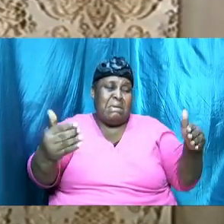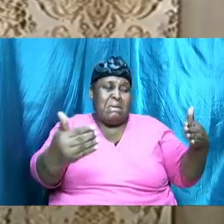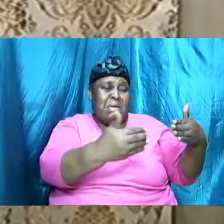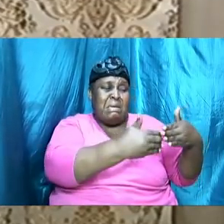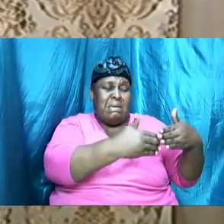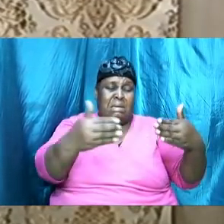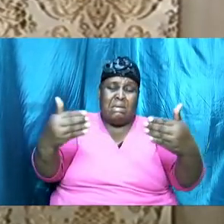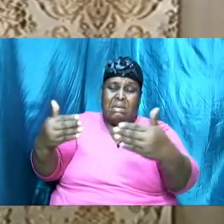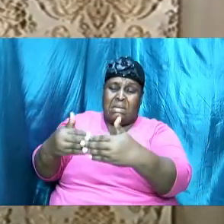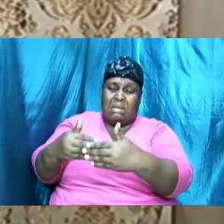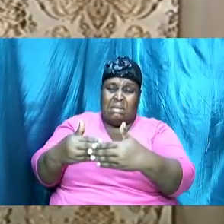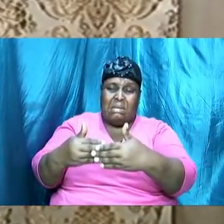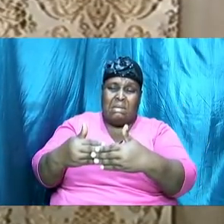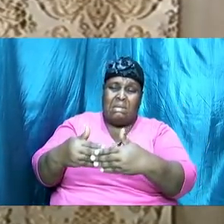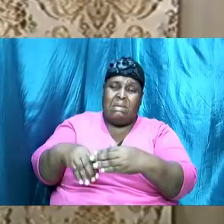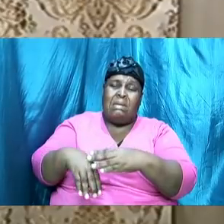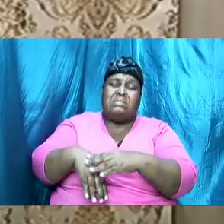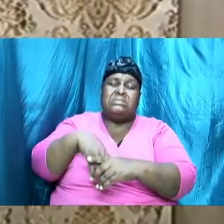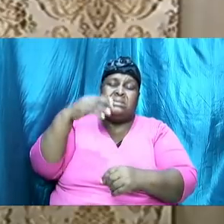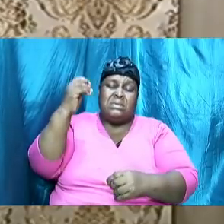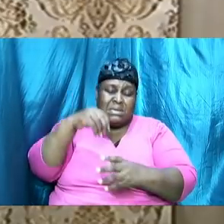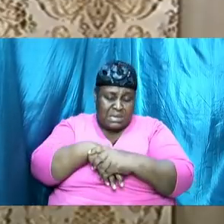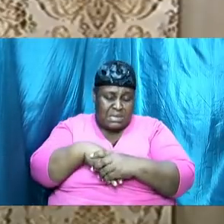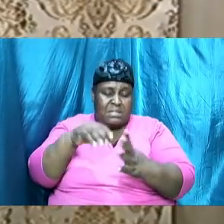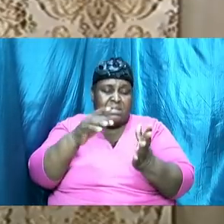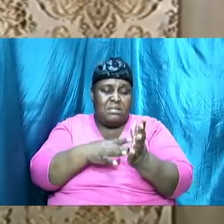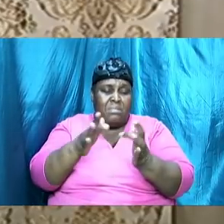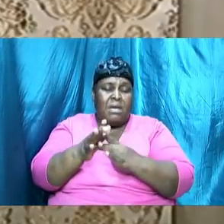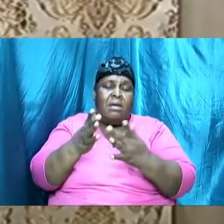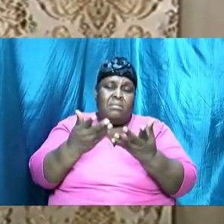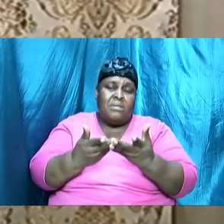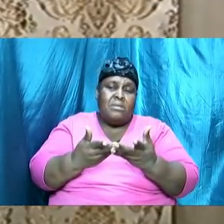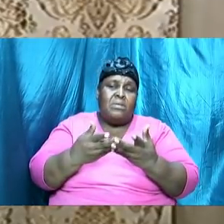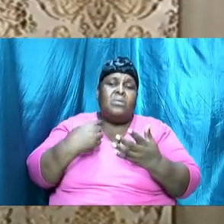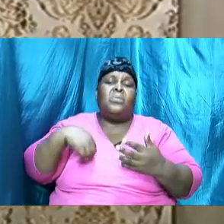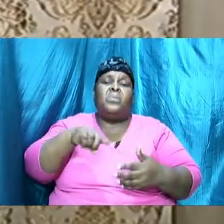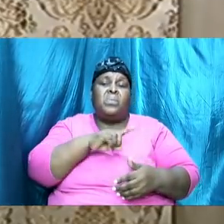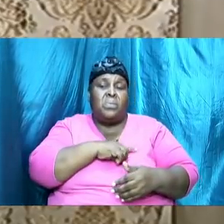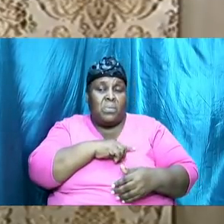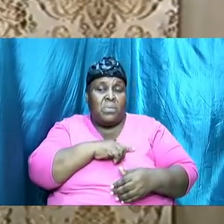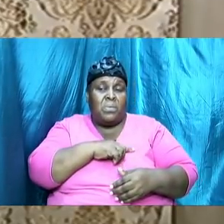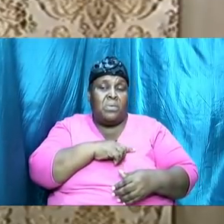outlined in the book then we are in a position